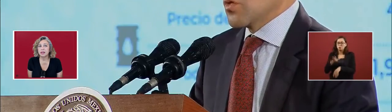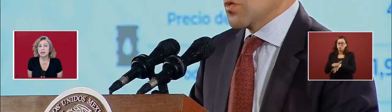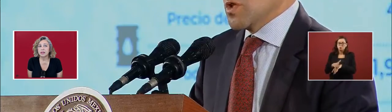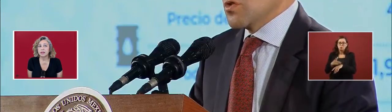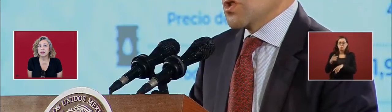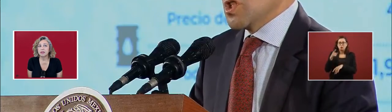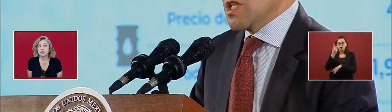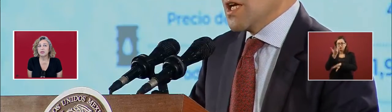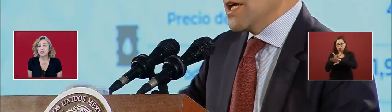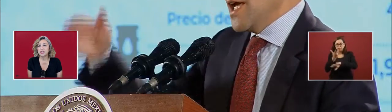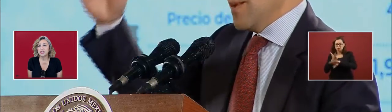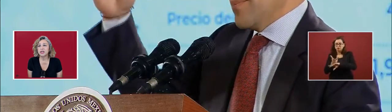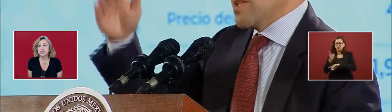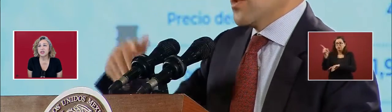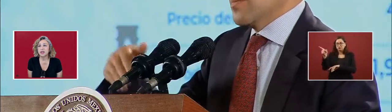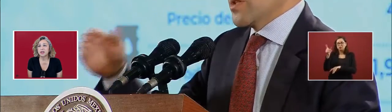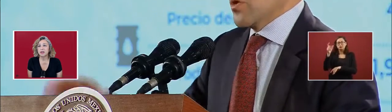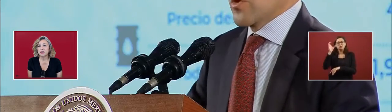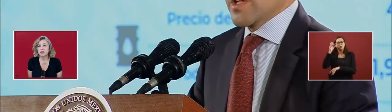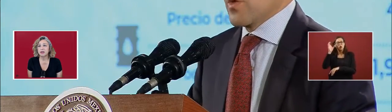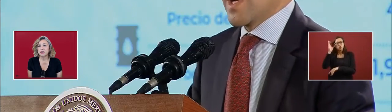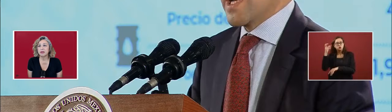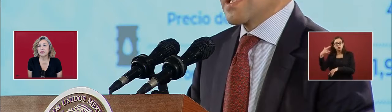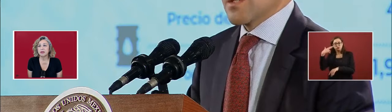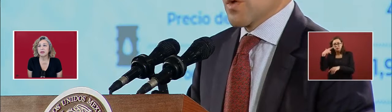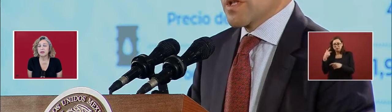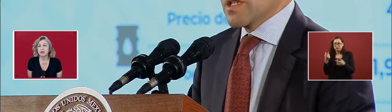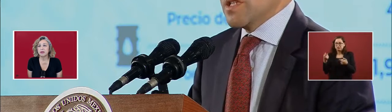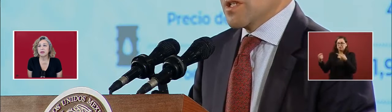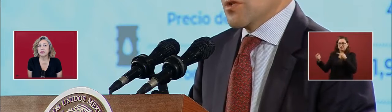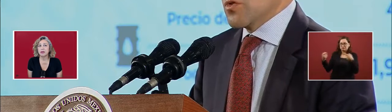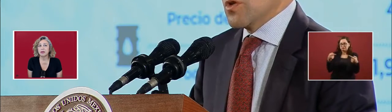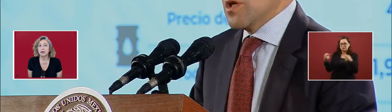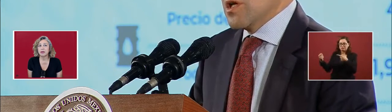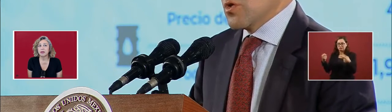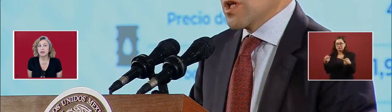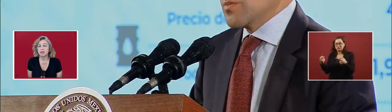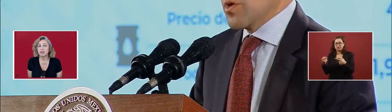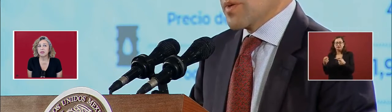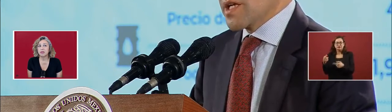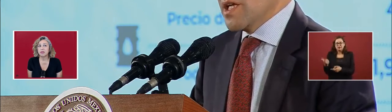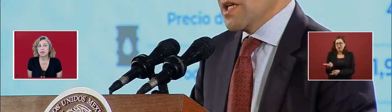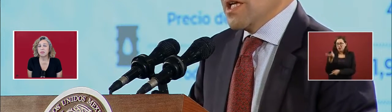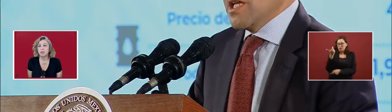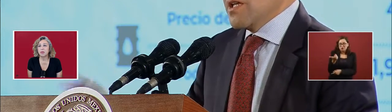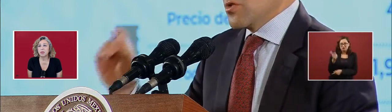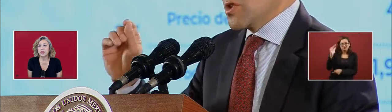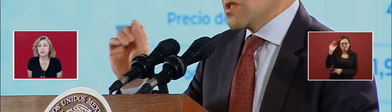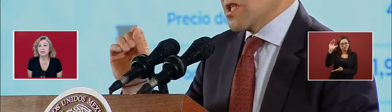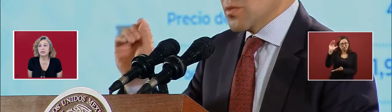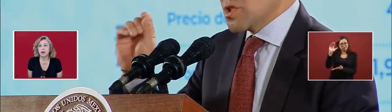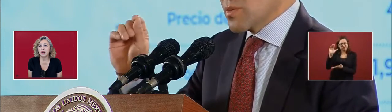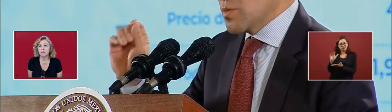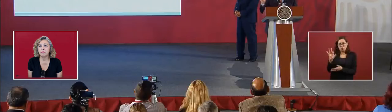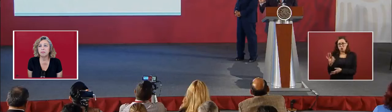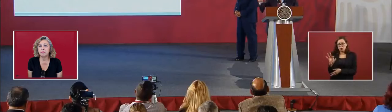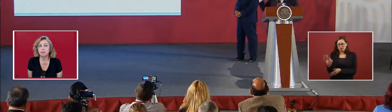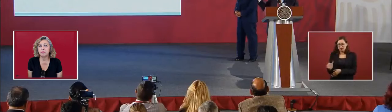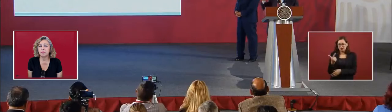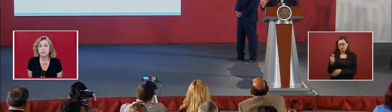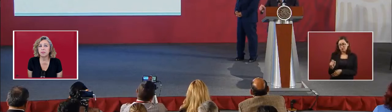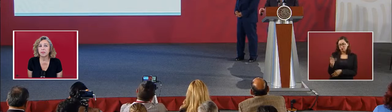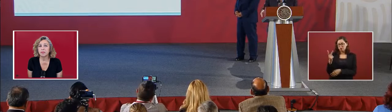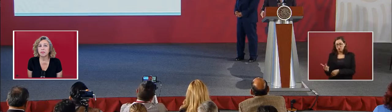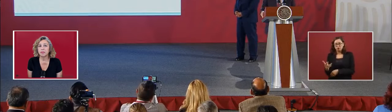So when tension... So the price of...